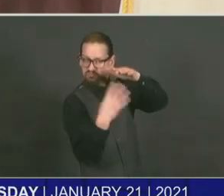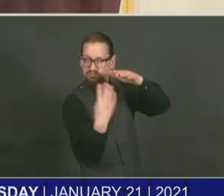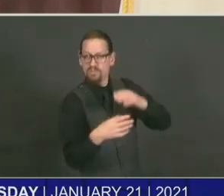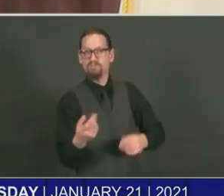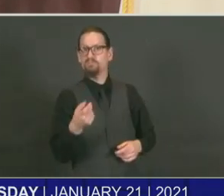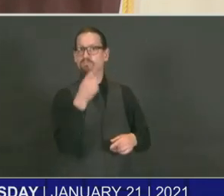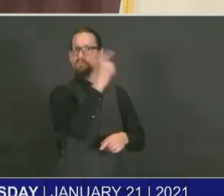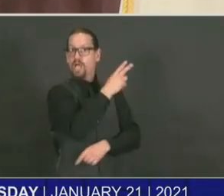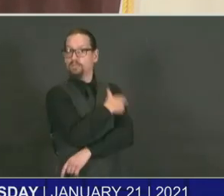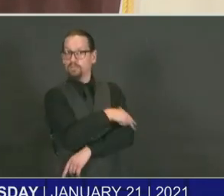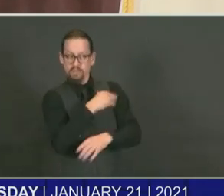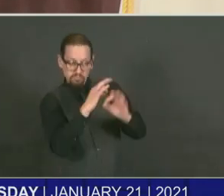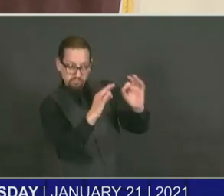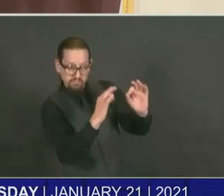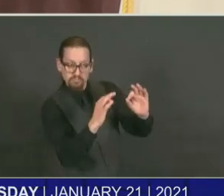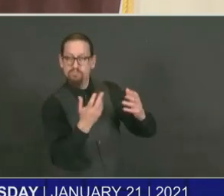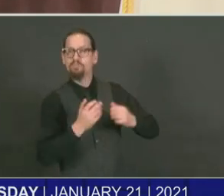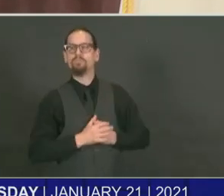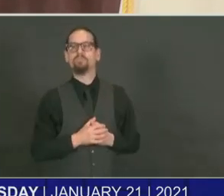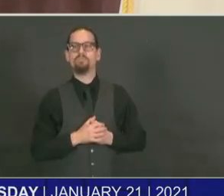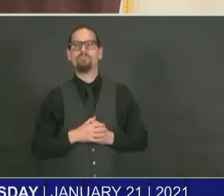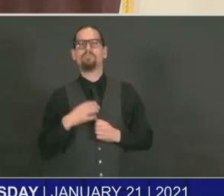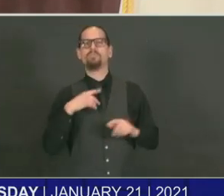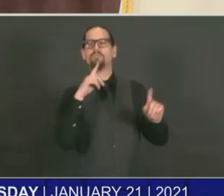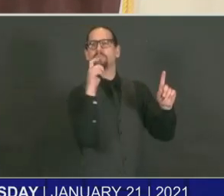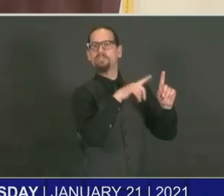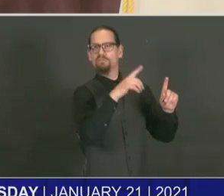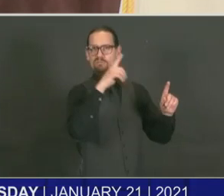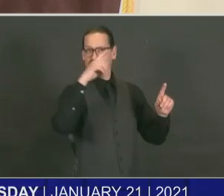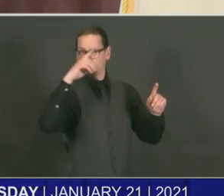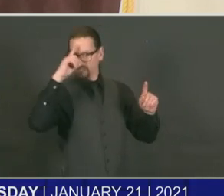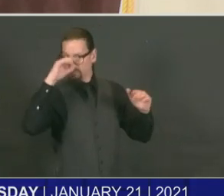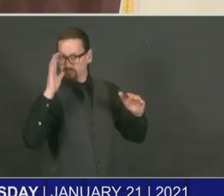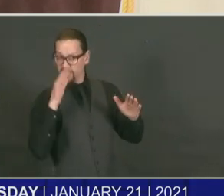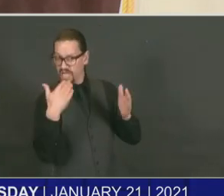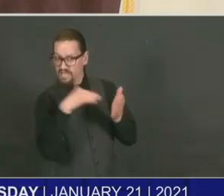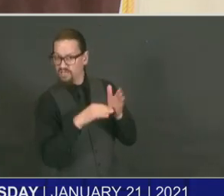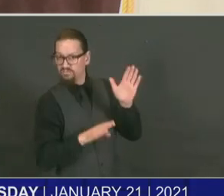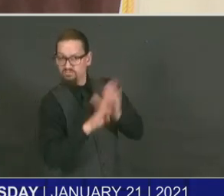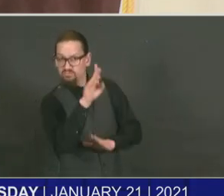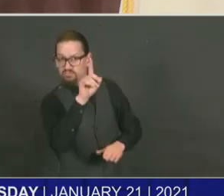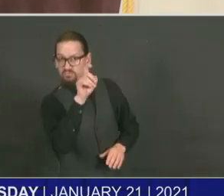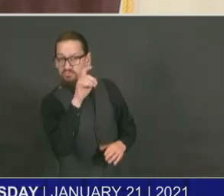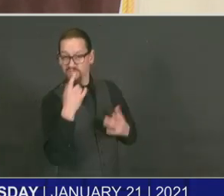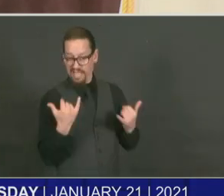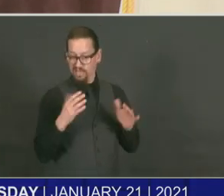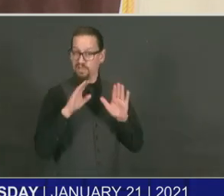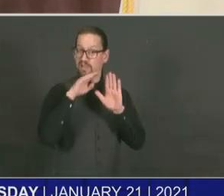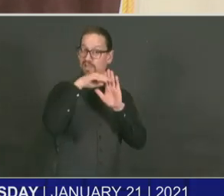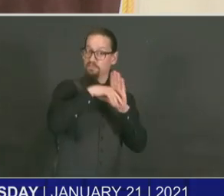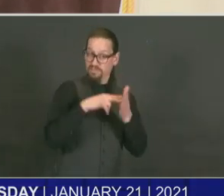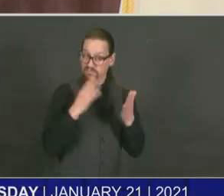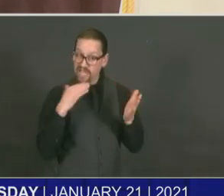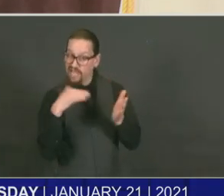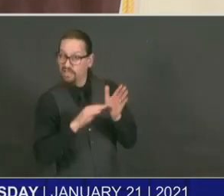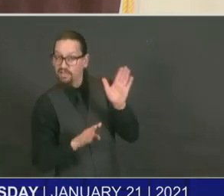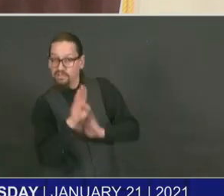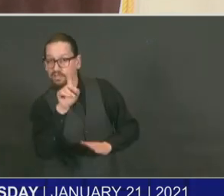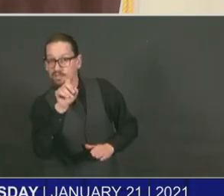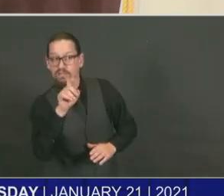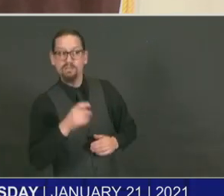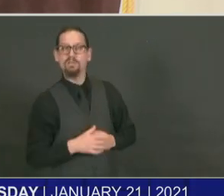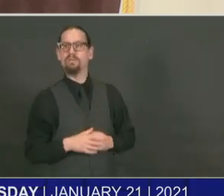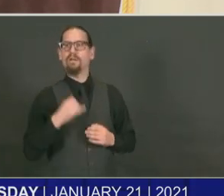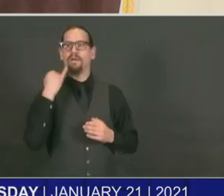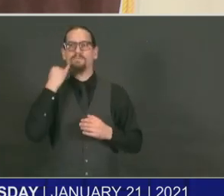another surge? The numbers are going down. The hospitalizations are going down. Do you expect if the new strain does show up, and as you said, college